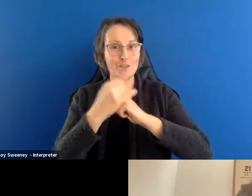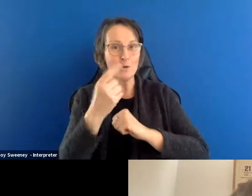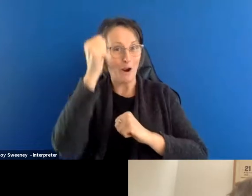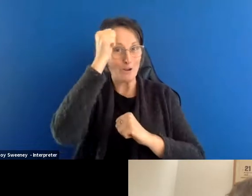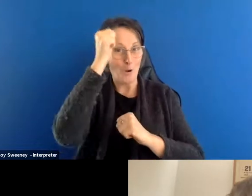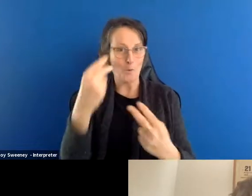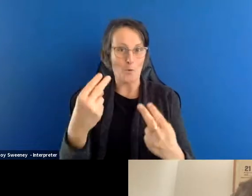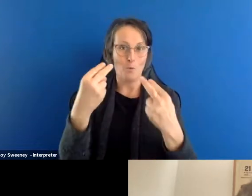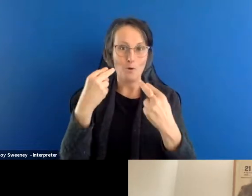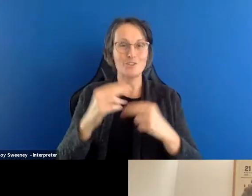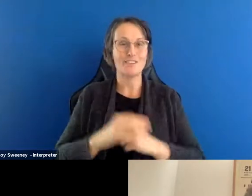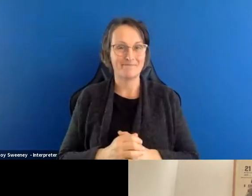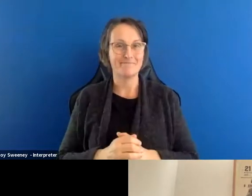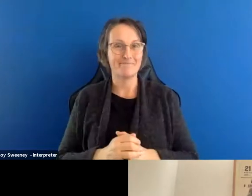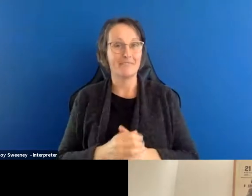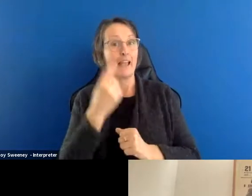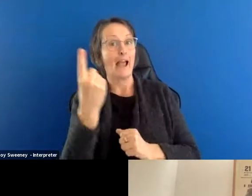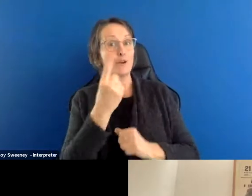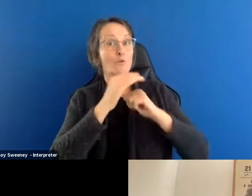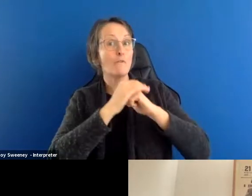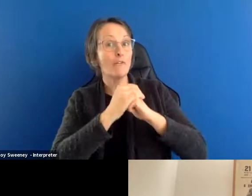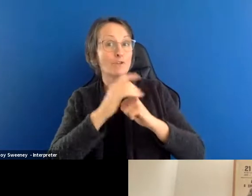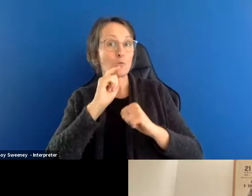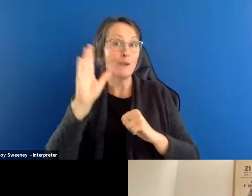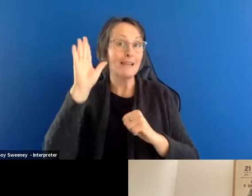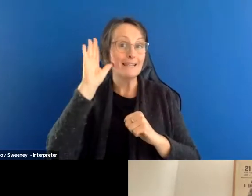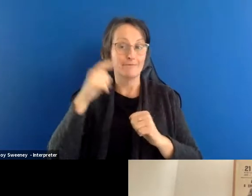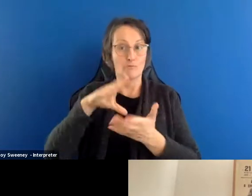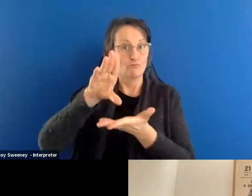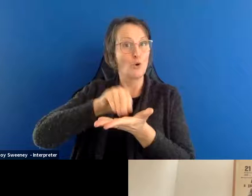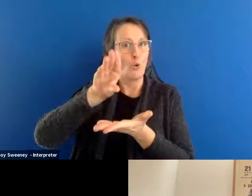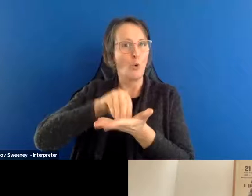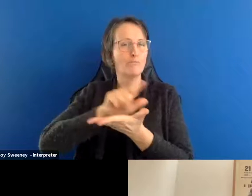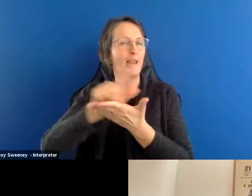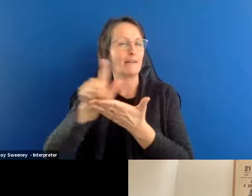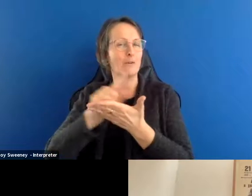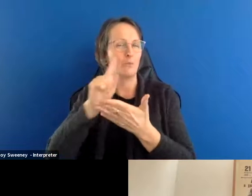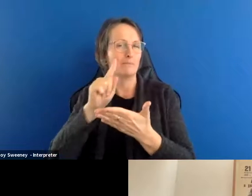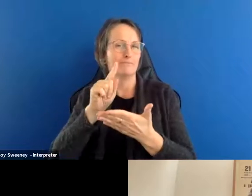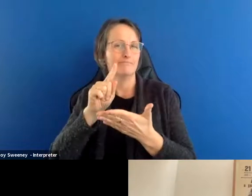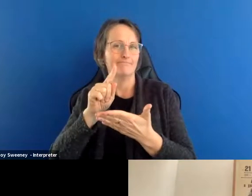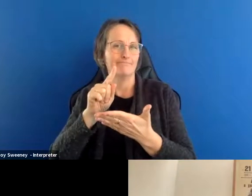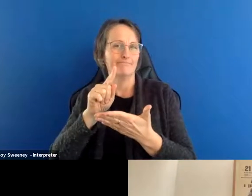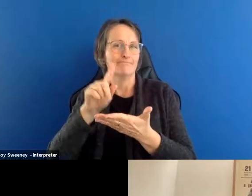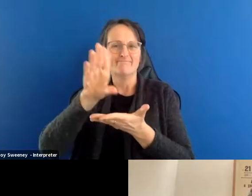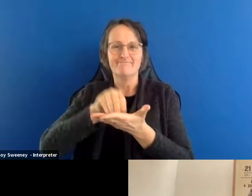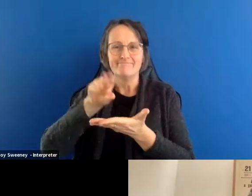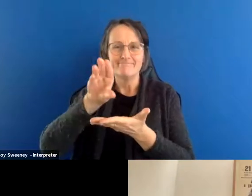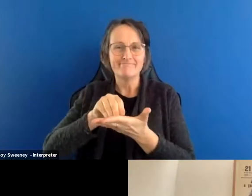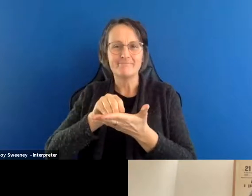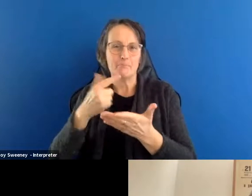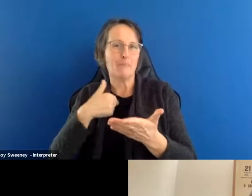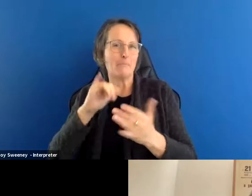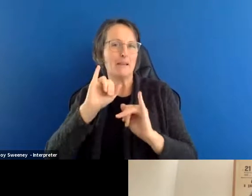joining us and to friends who will be listening to this as the recording later on because they're in unsympathetic time zones.